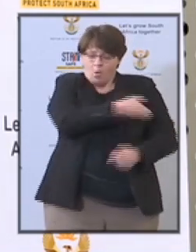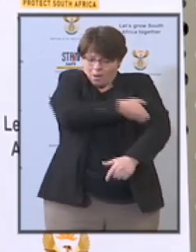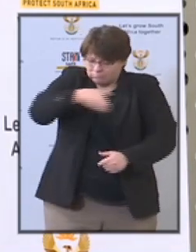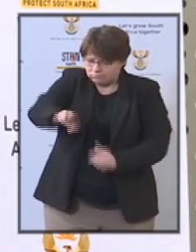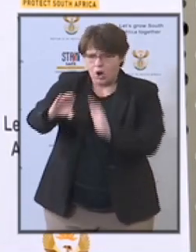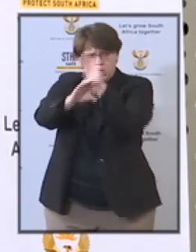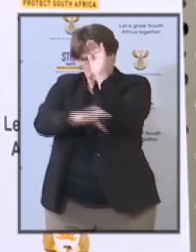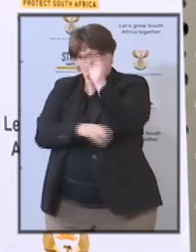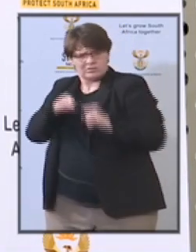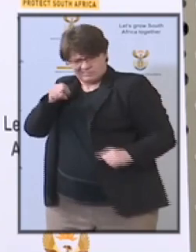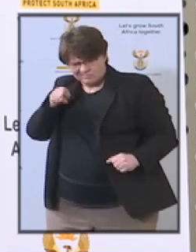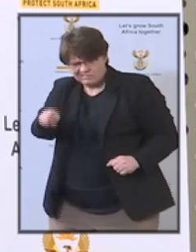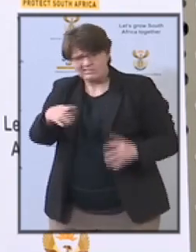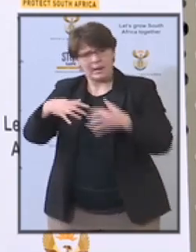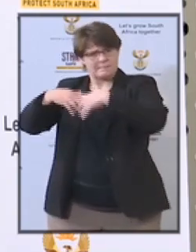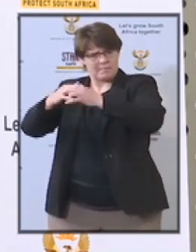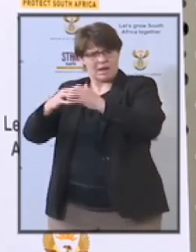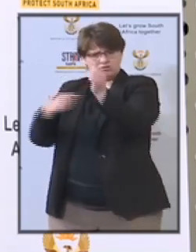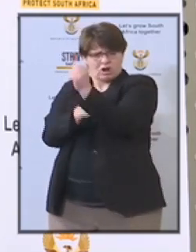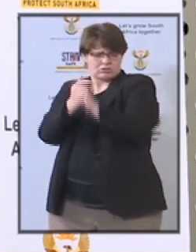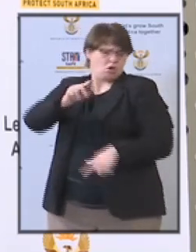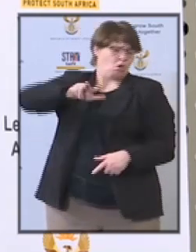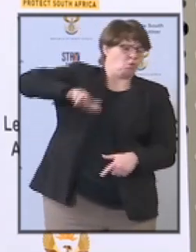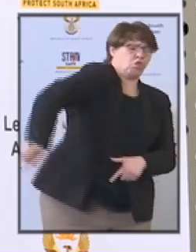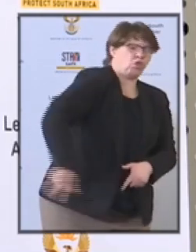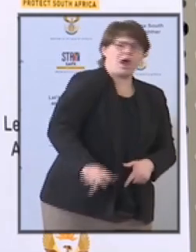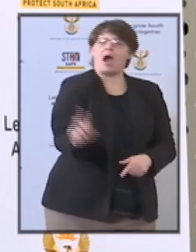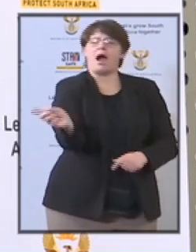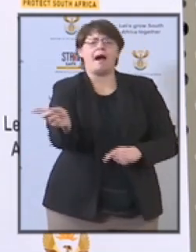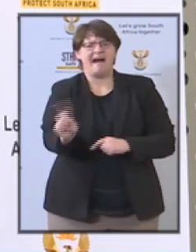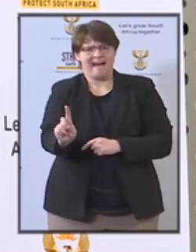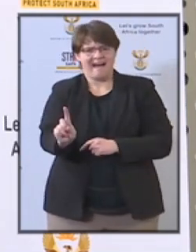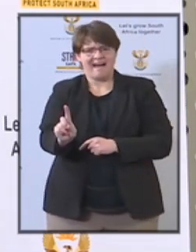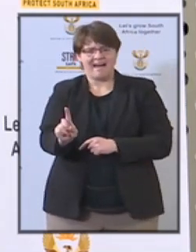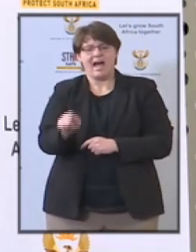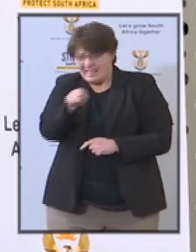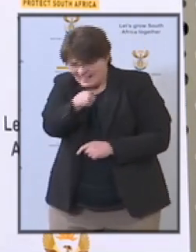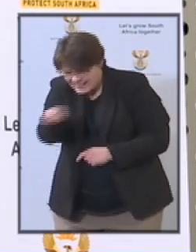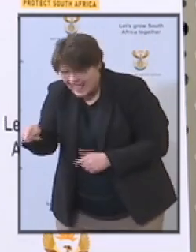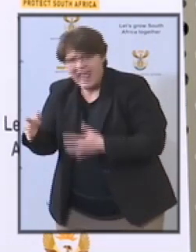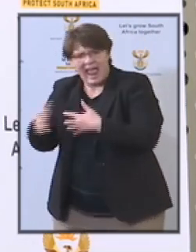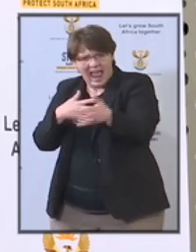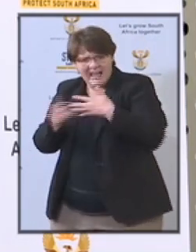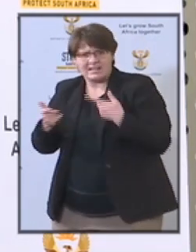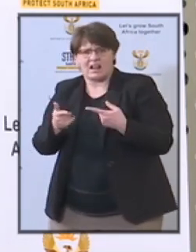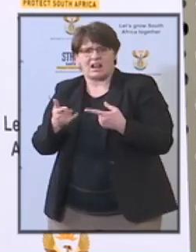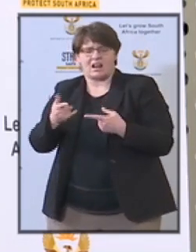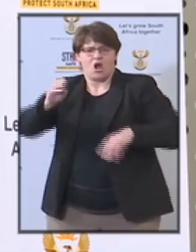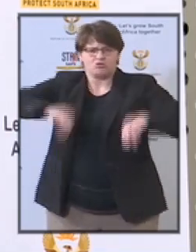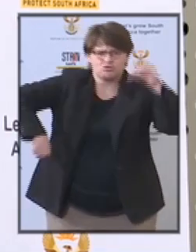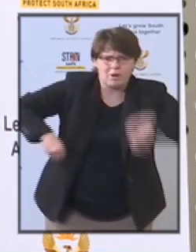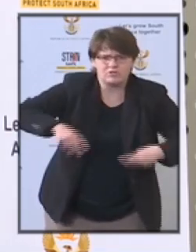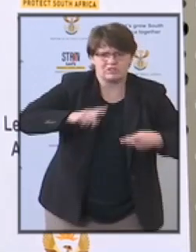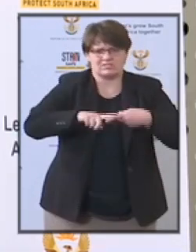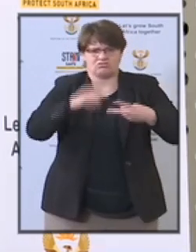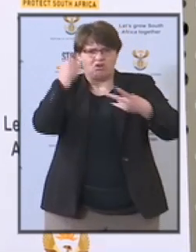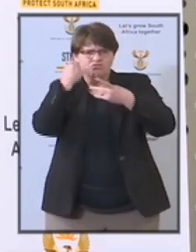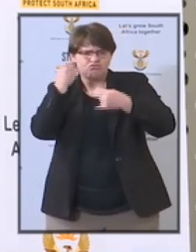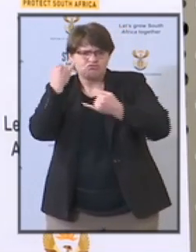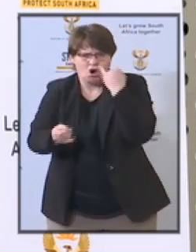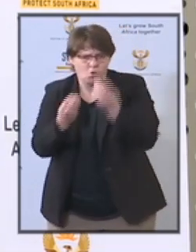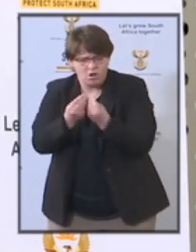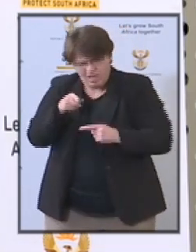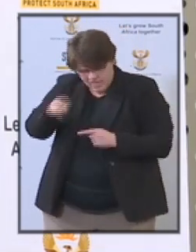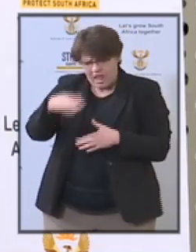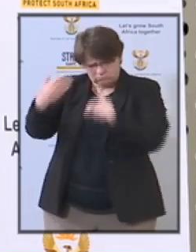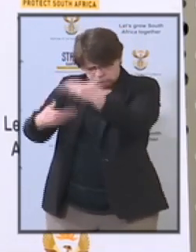law enforcement structures to deal with malpractice and corruption they must continue to do their job we